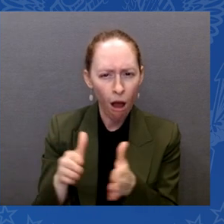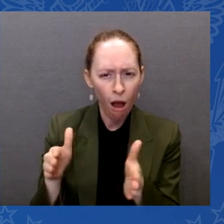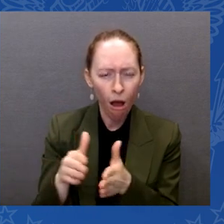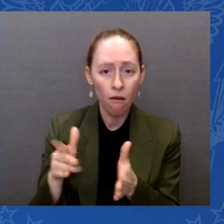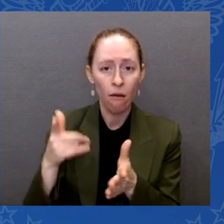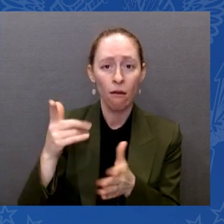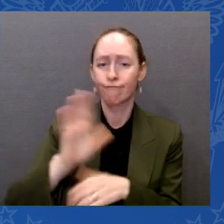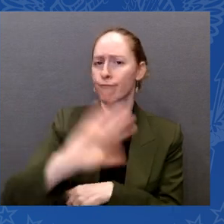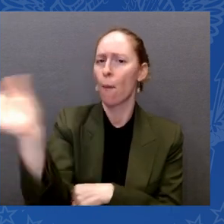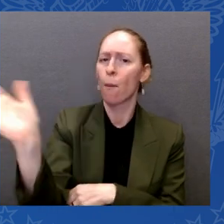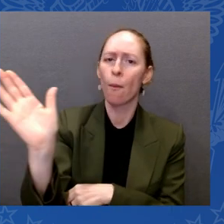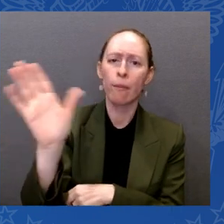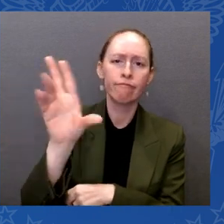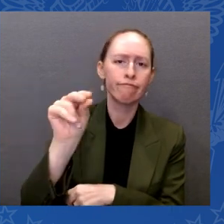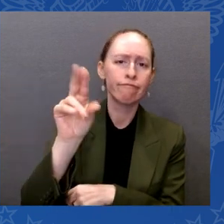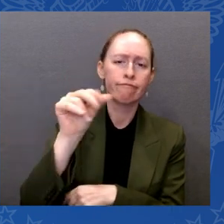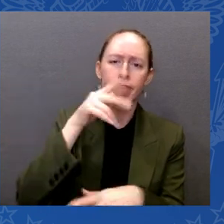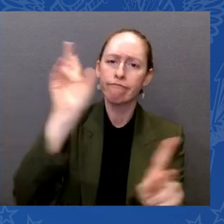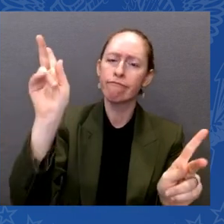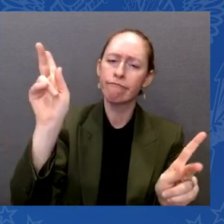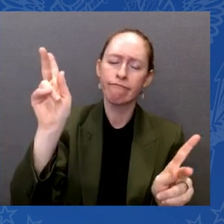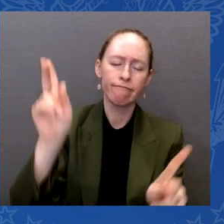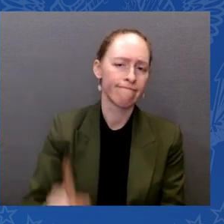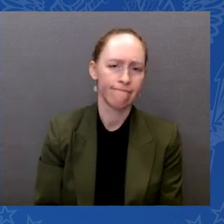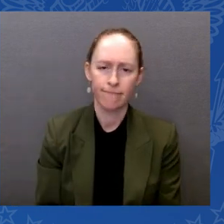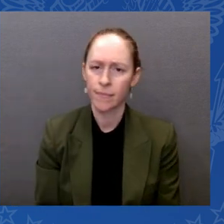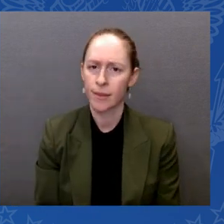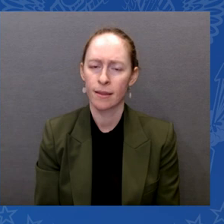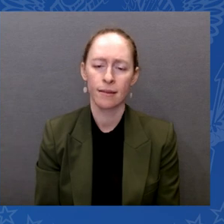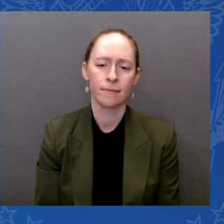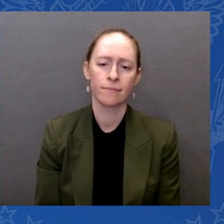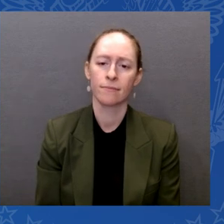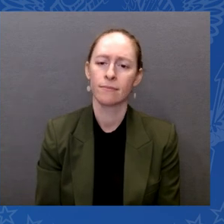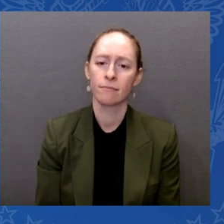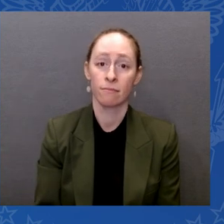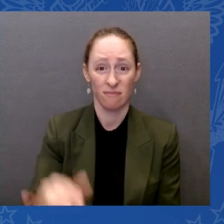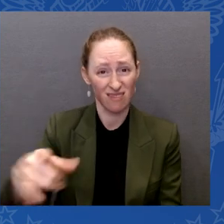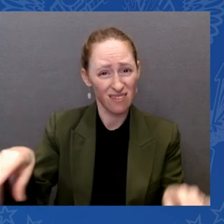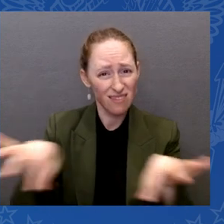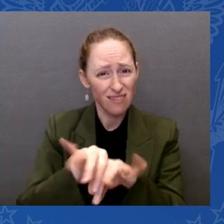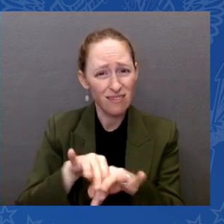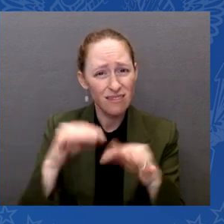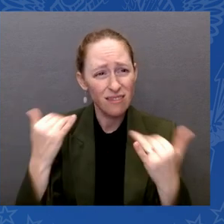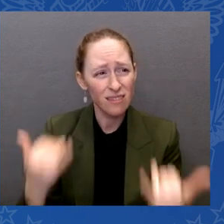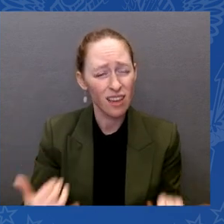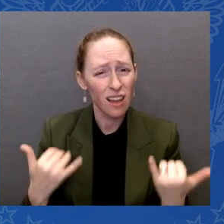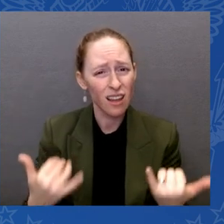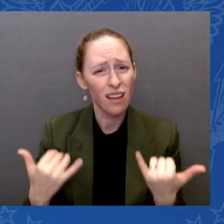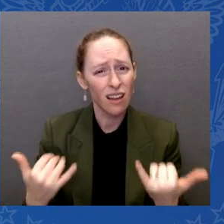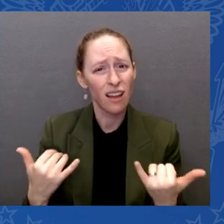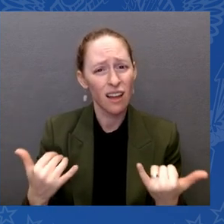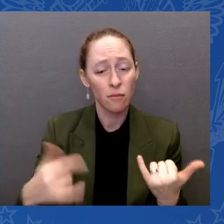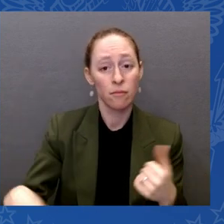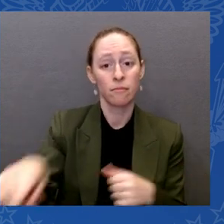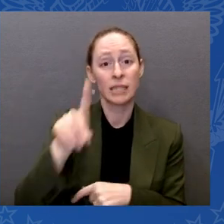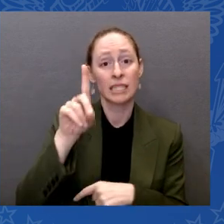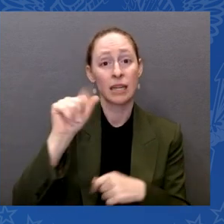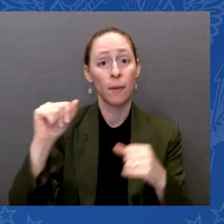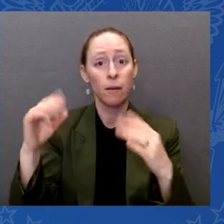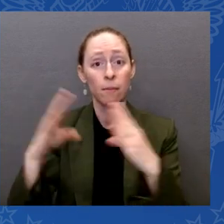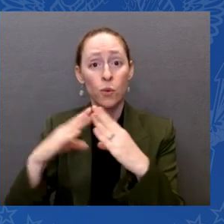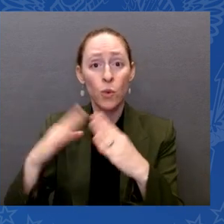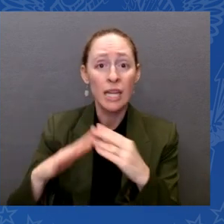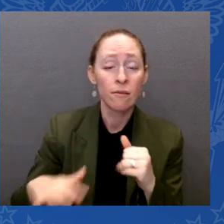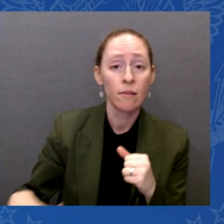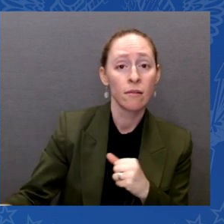That's critical, when today disabled Americans are still three times less likely than others to be employed and